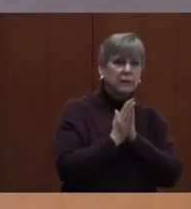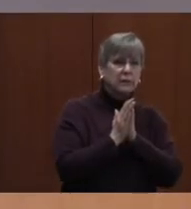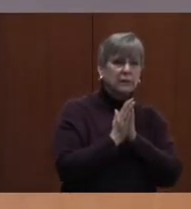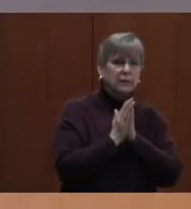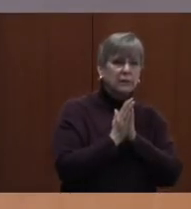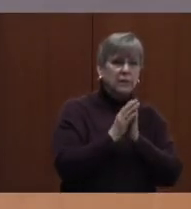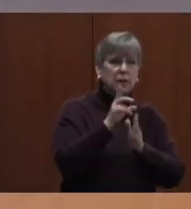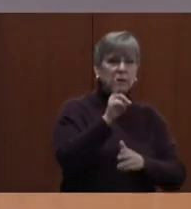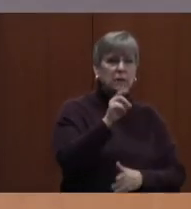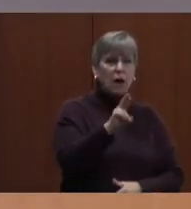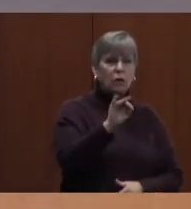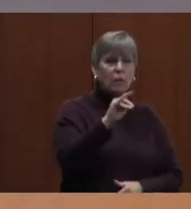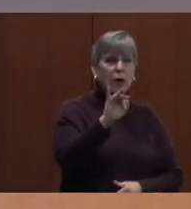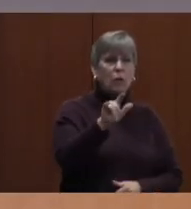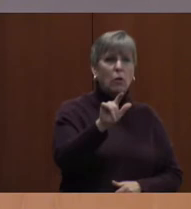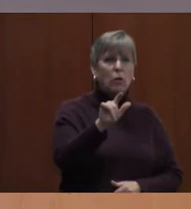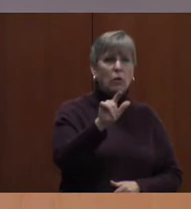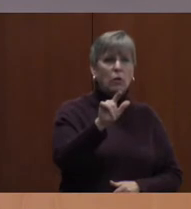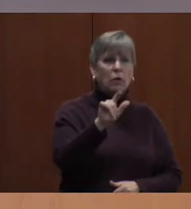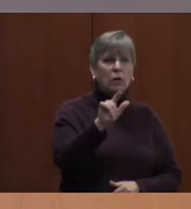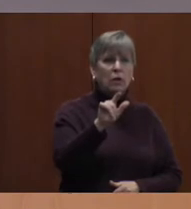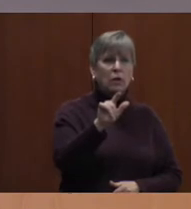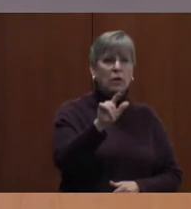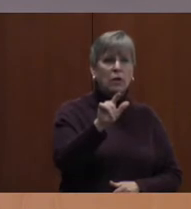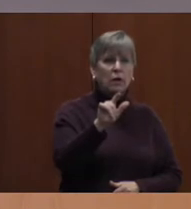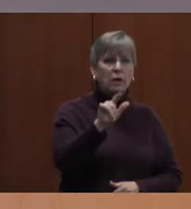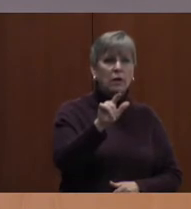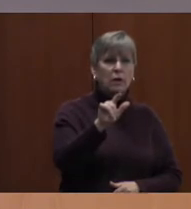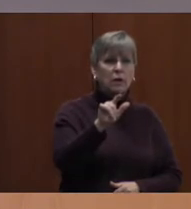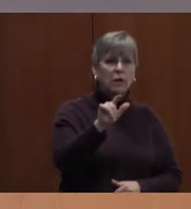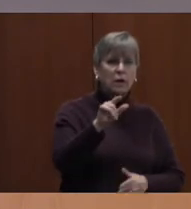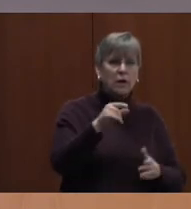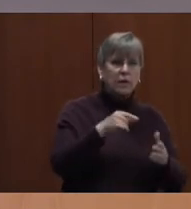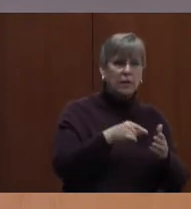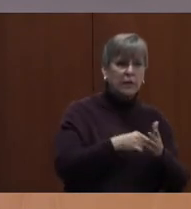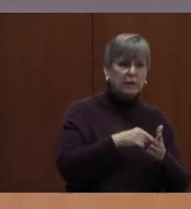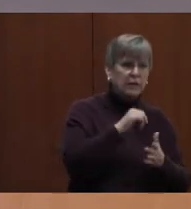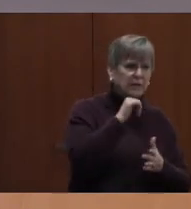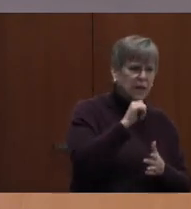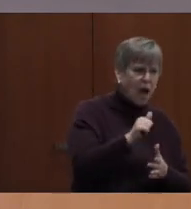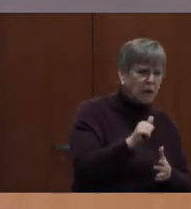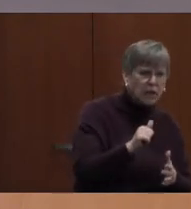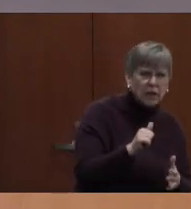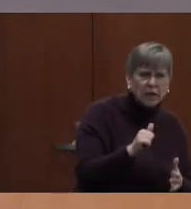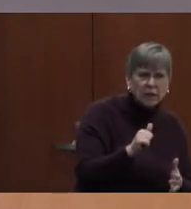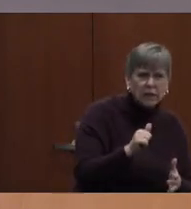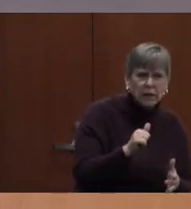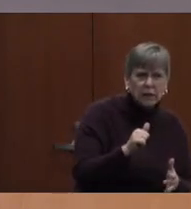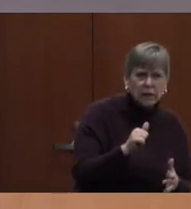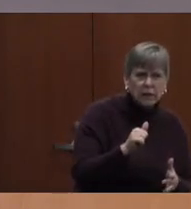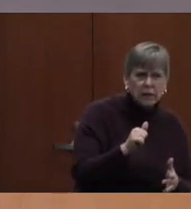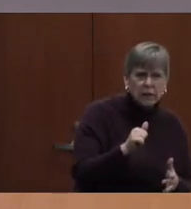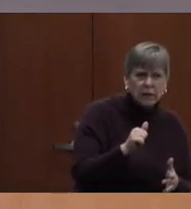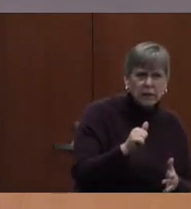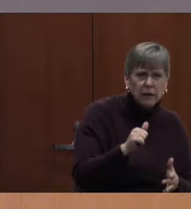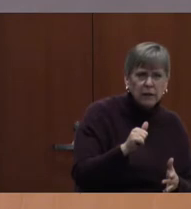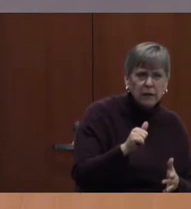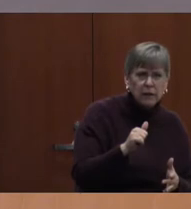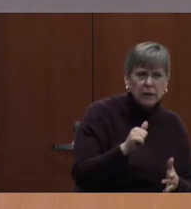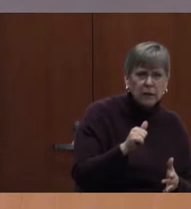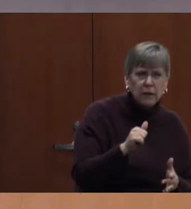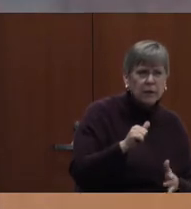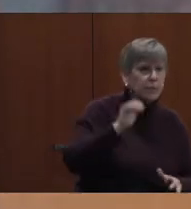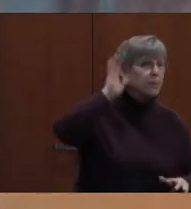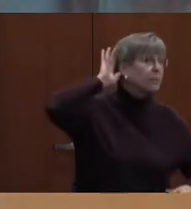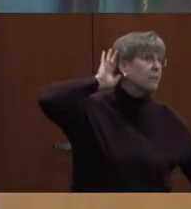Michael about this isn't going to draw anybody from the ESOL positions, right, to affect that, just adding the counselors and stuff.